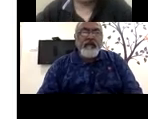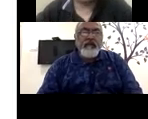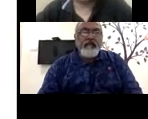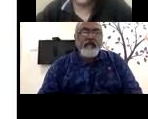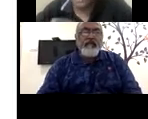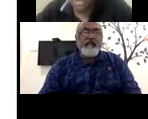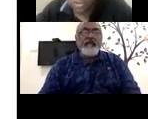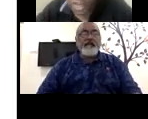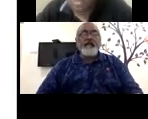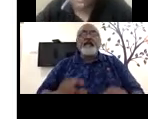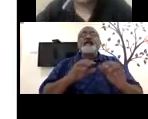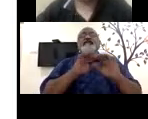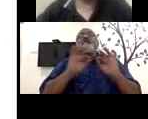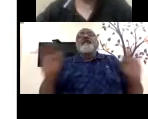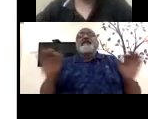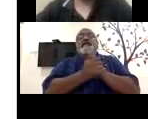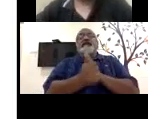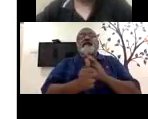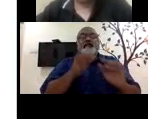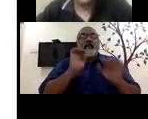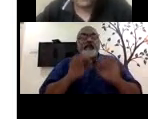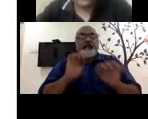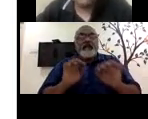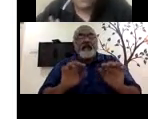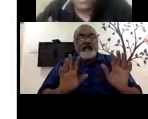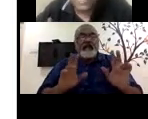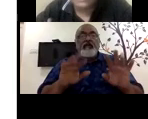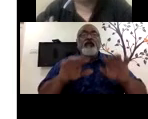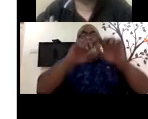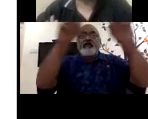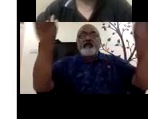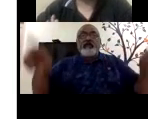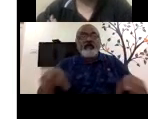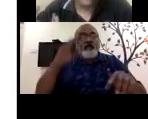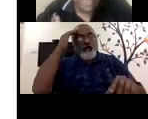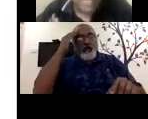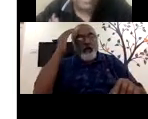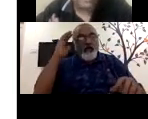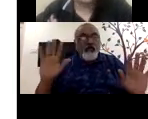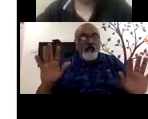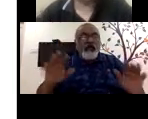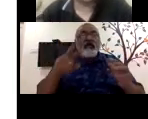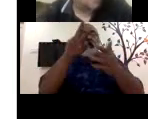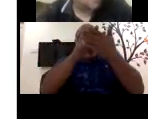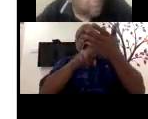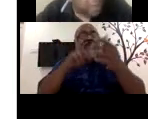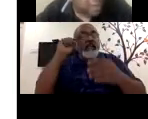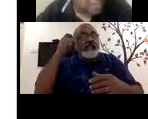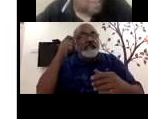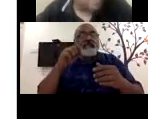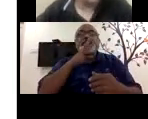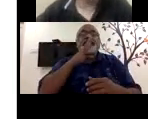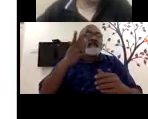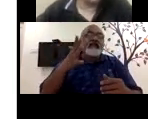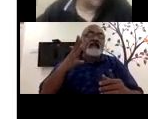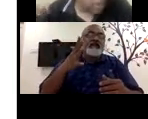computer. I need to type at the speed. Uh, I need to, uh, at least be able to read English. If I can't speak English,